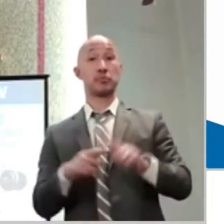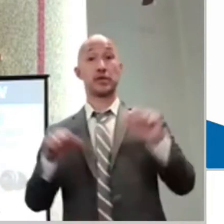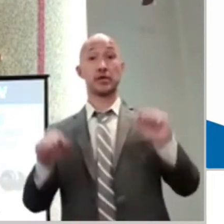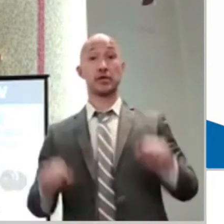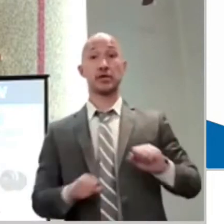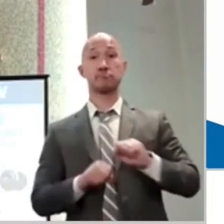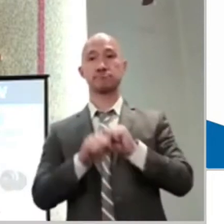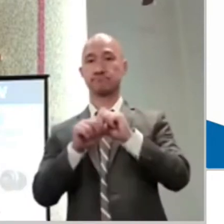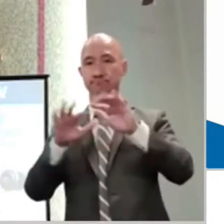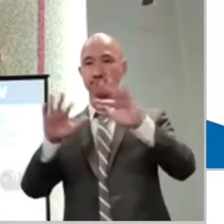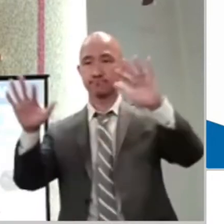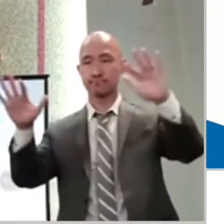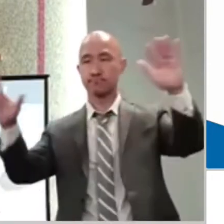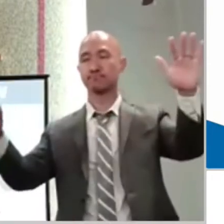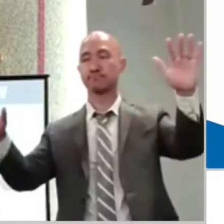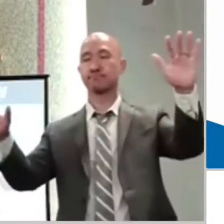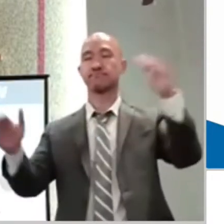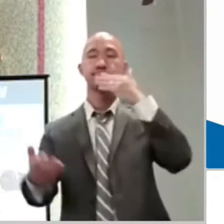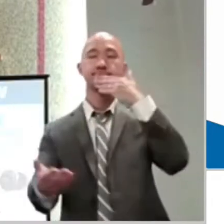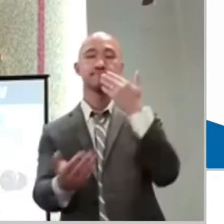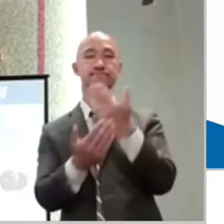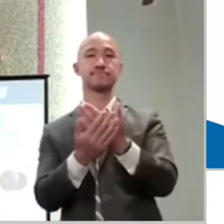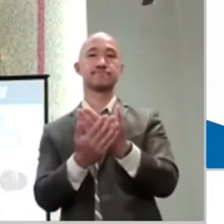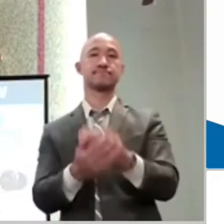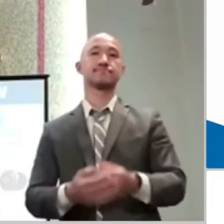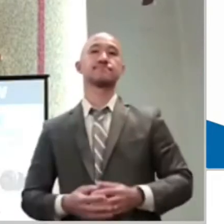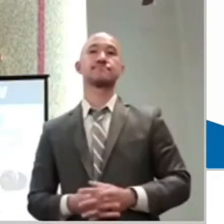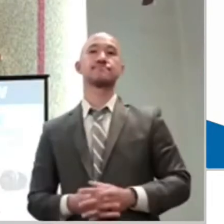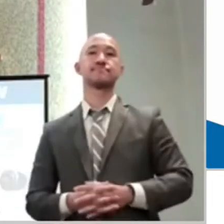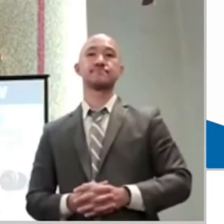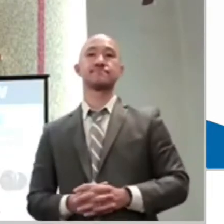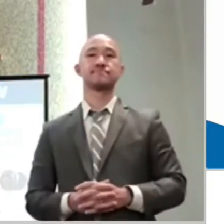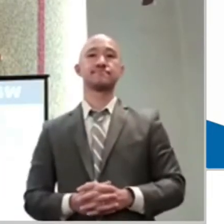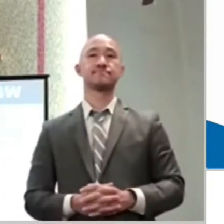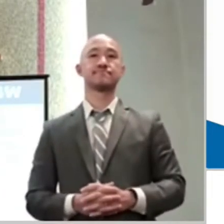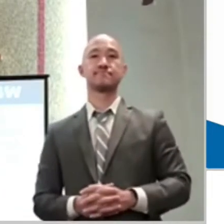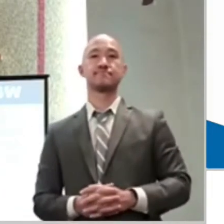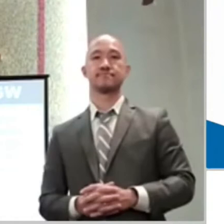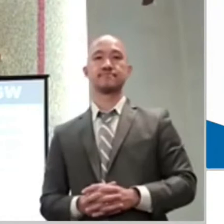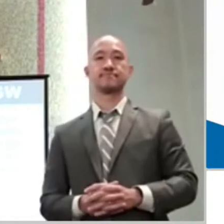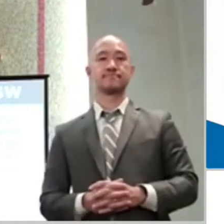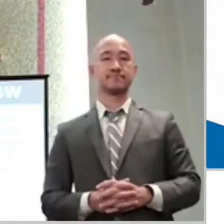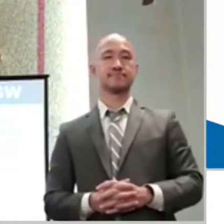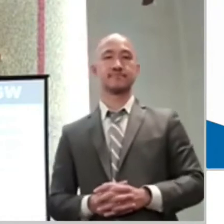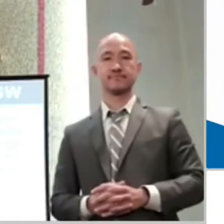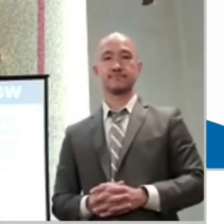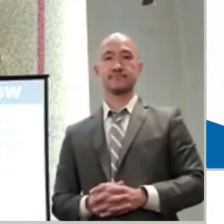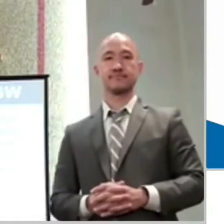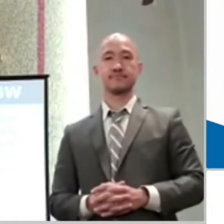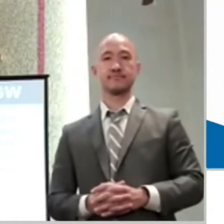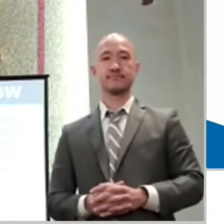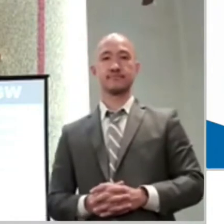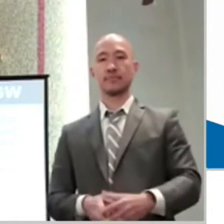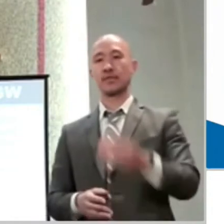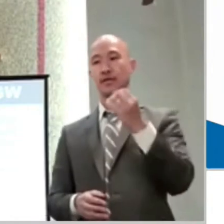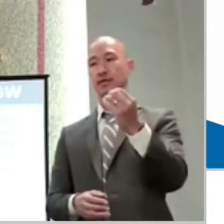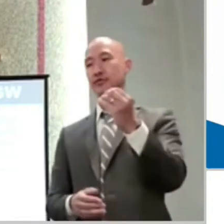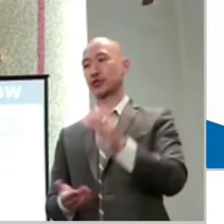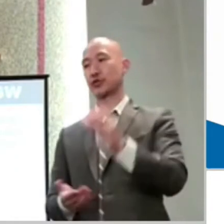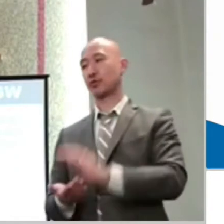other when we're getting our faith from God. So they bring the boy to Jesus,